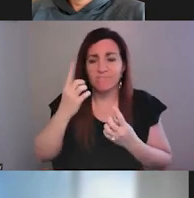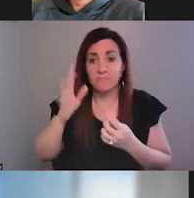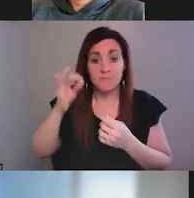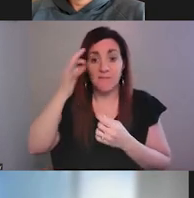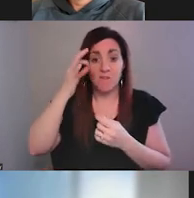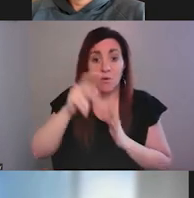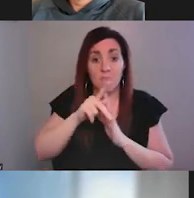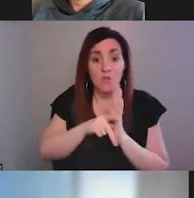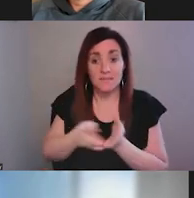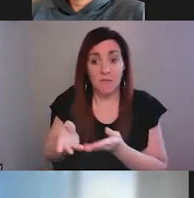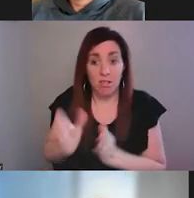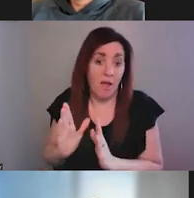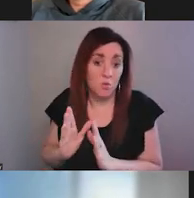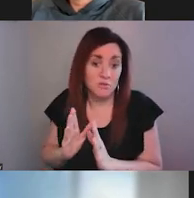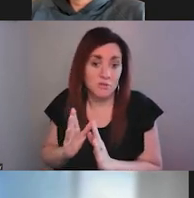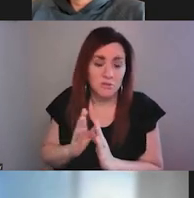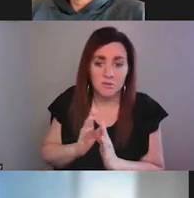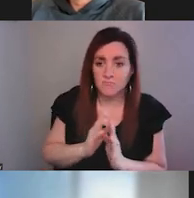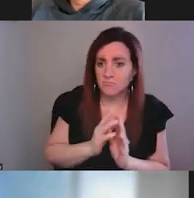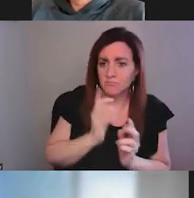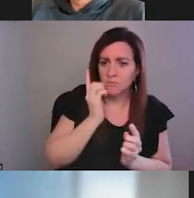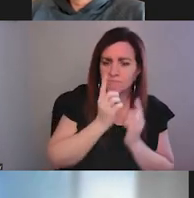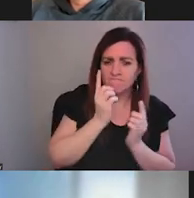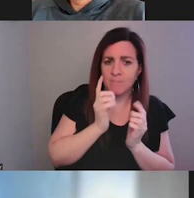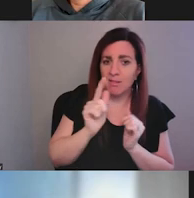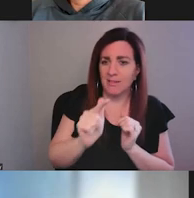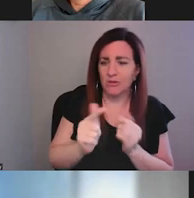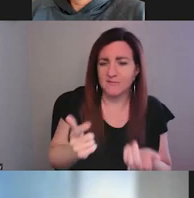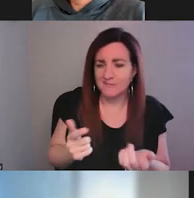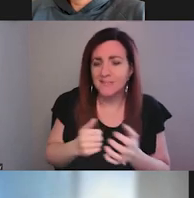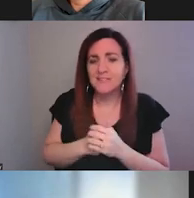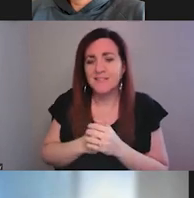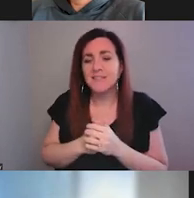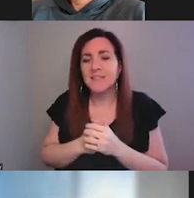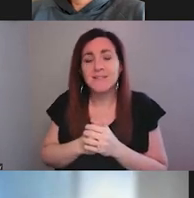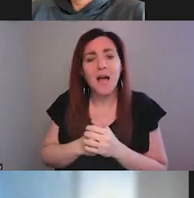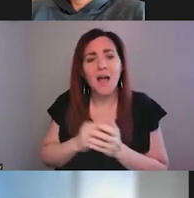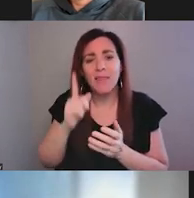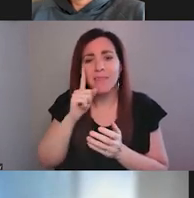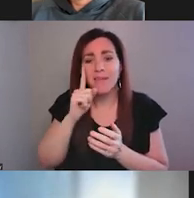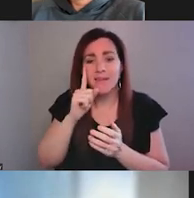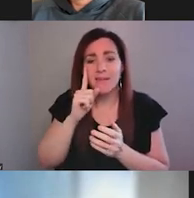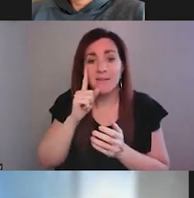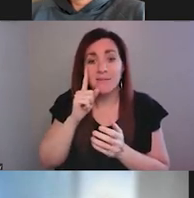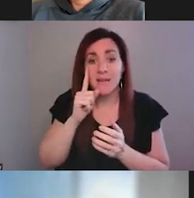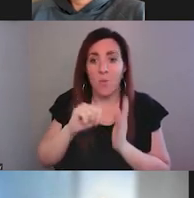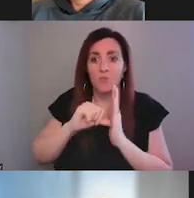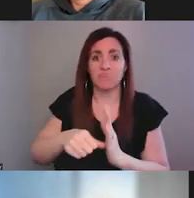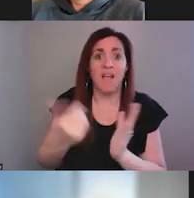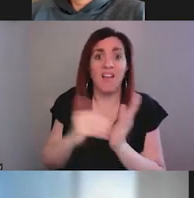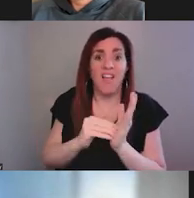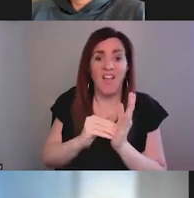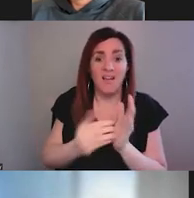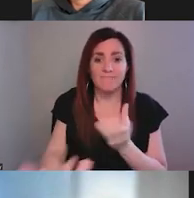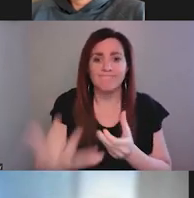policy allows weren't considered at the outset. So I think the bottom line here that I would reiterate is, is engaging your